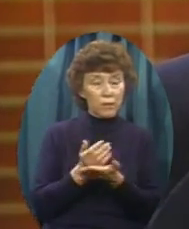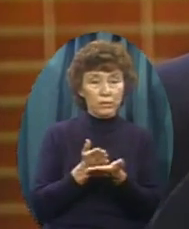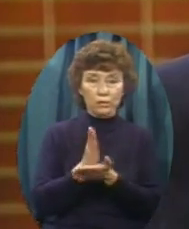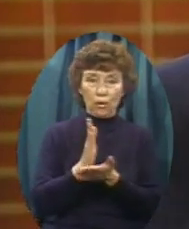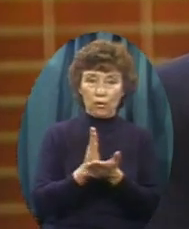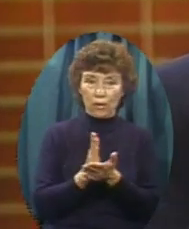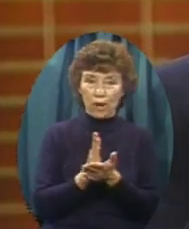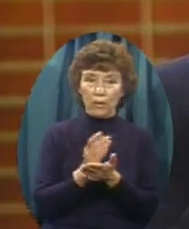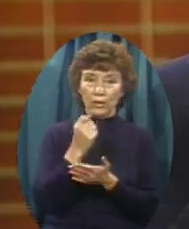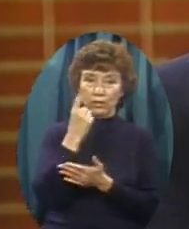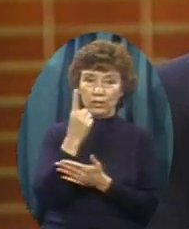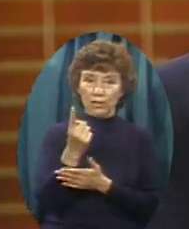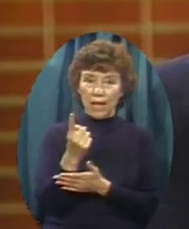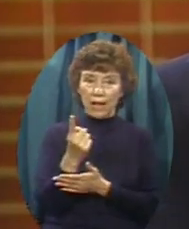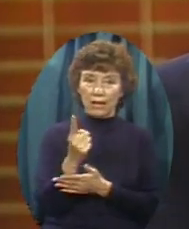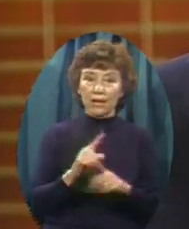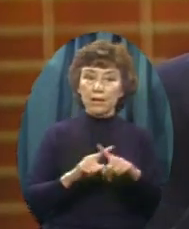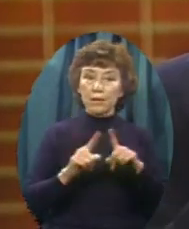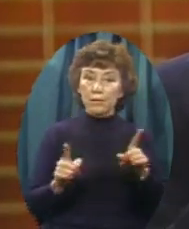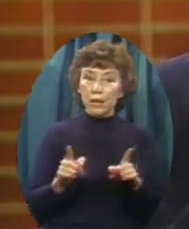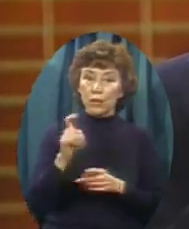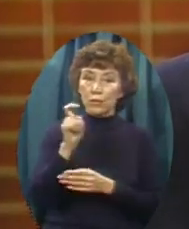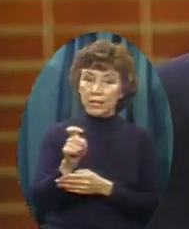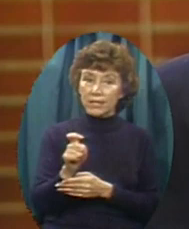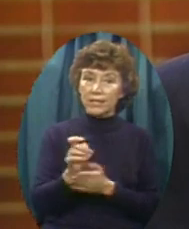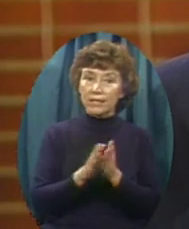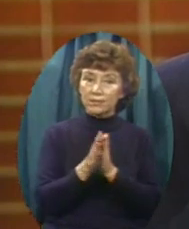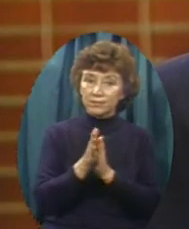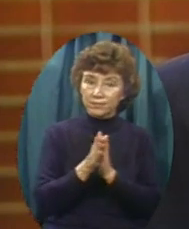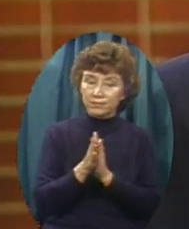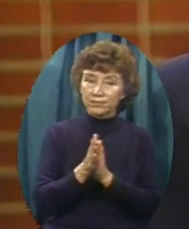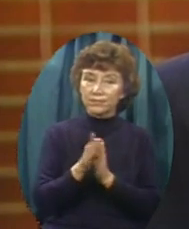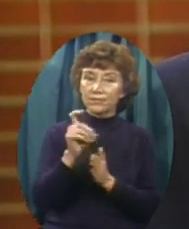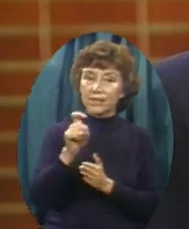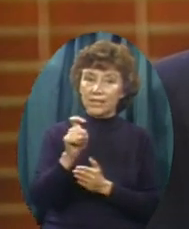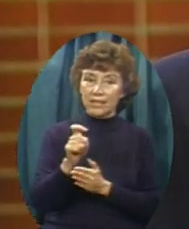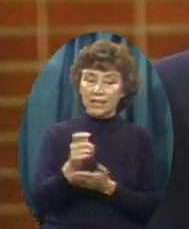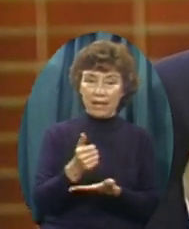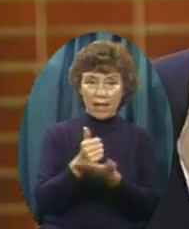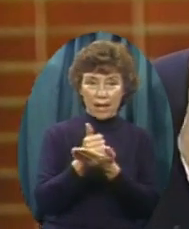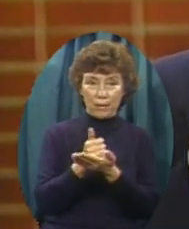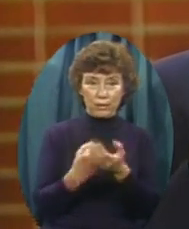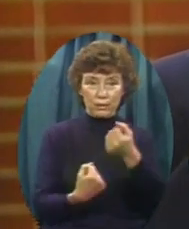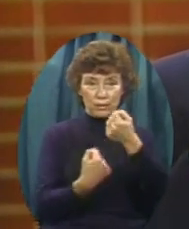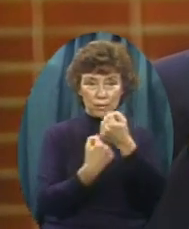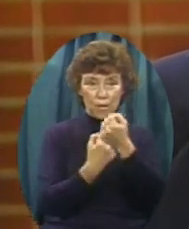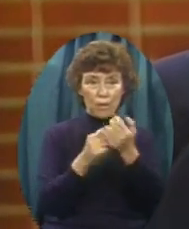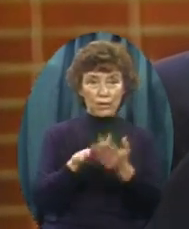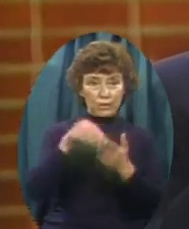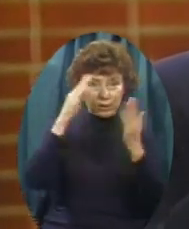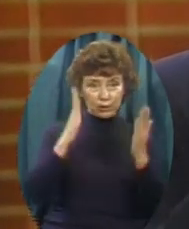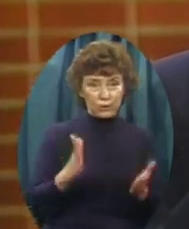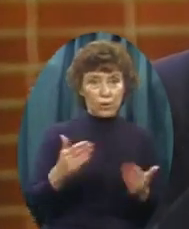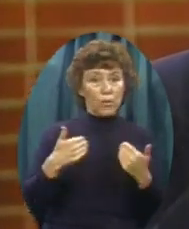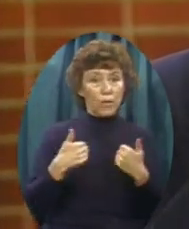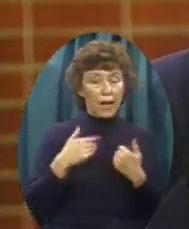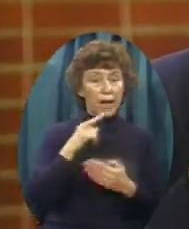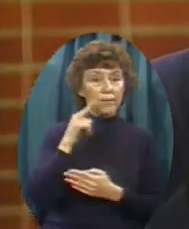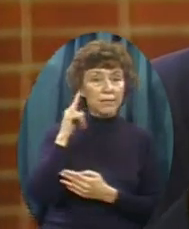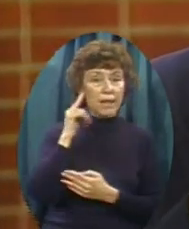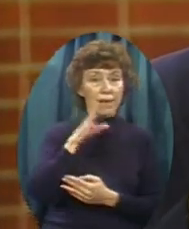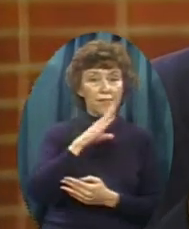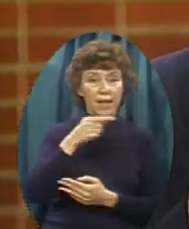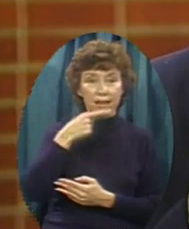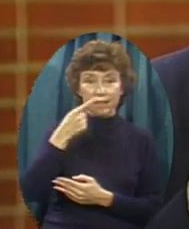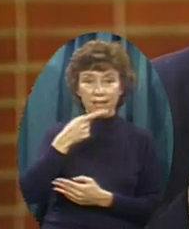More desperate About underwriting The young people Because we are behind We need help And yet I've never been More convinced That God is going